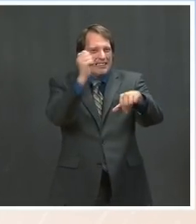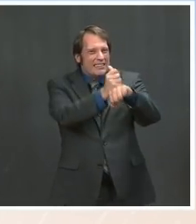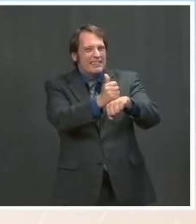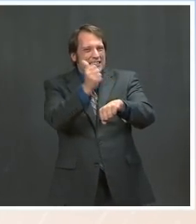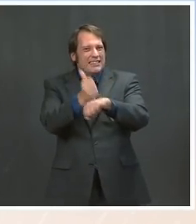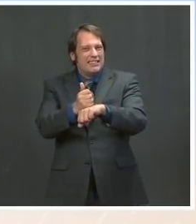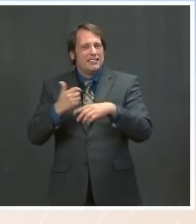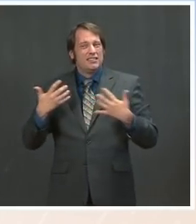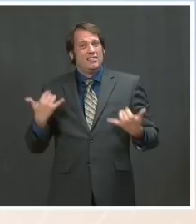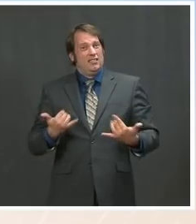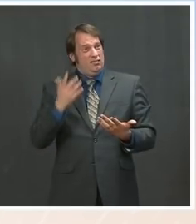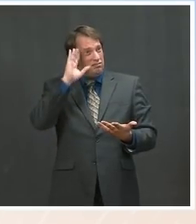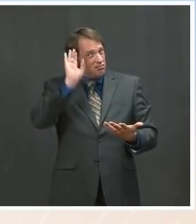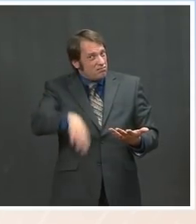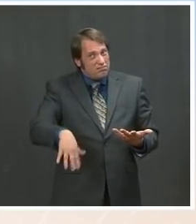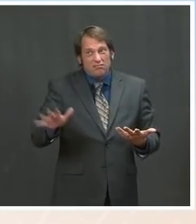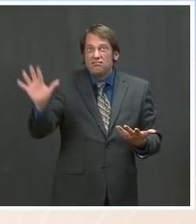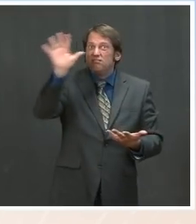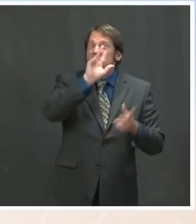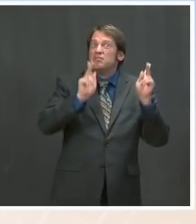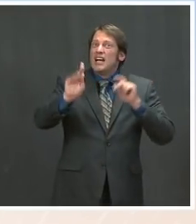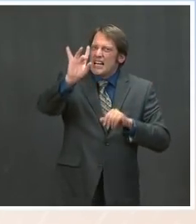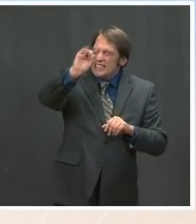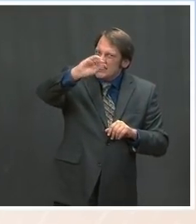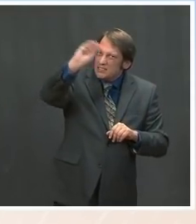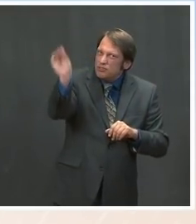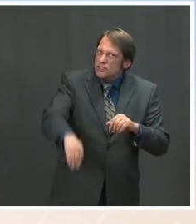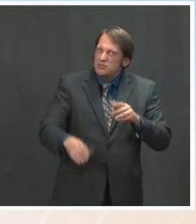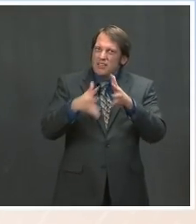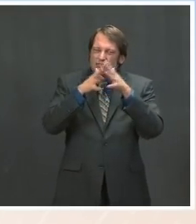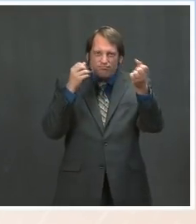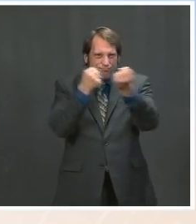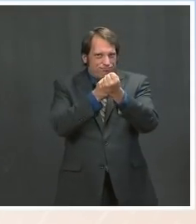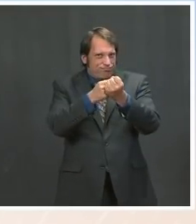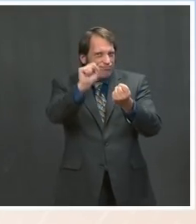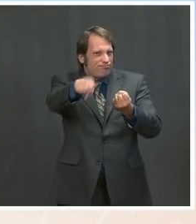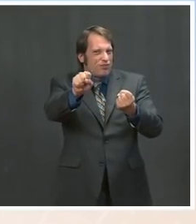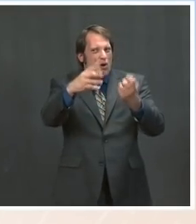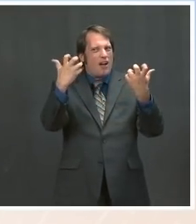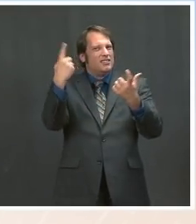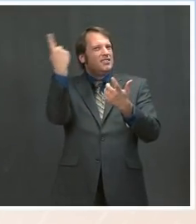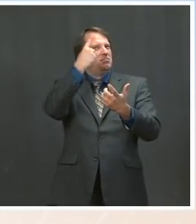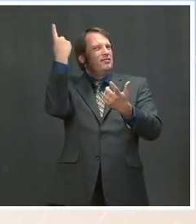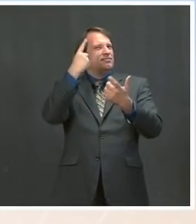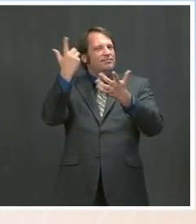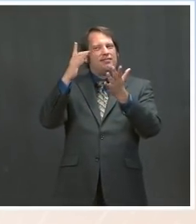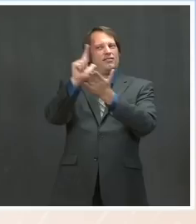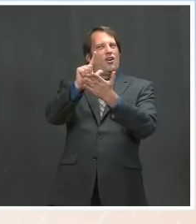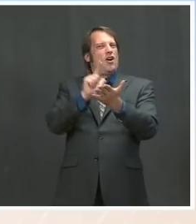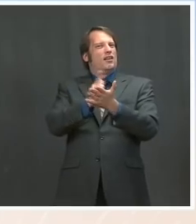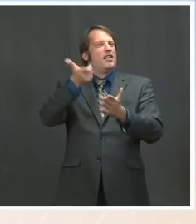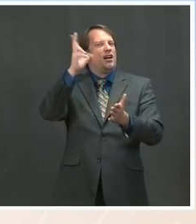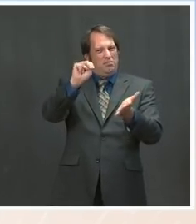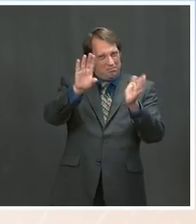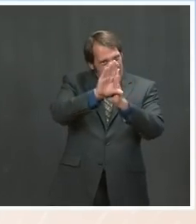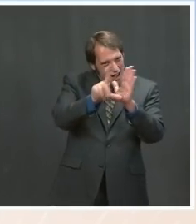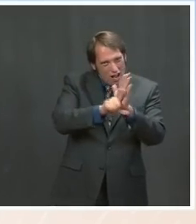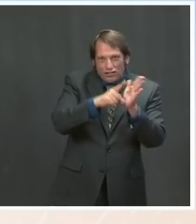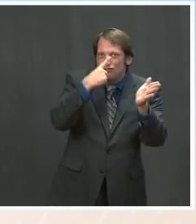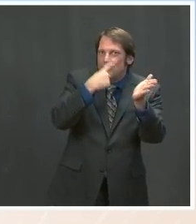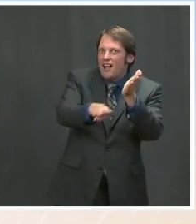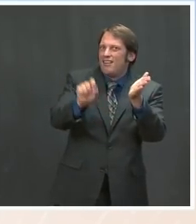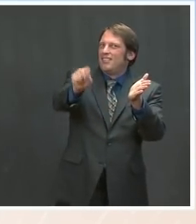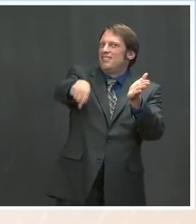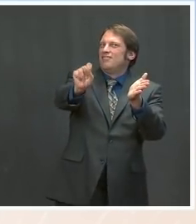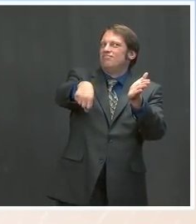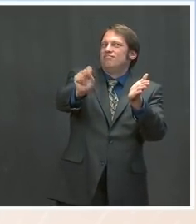So I would say that this will continue to be a central focus of his presidency, of his time in public office, and he